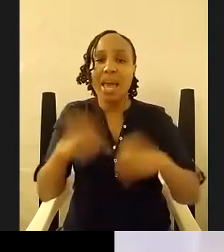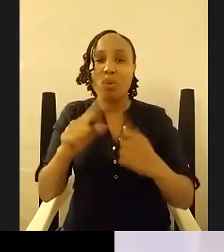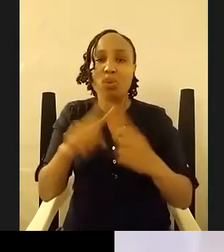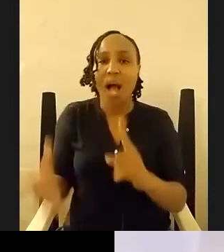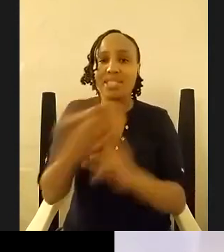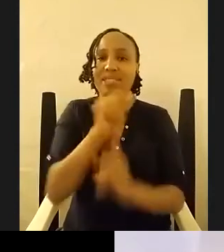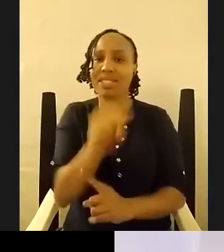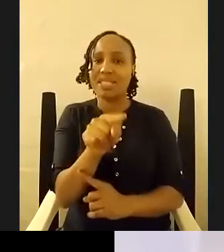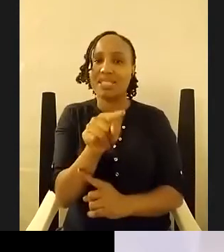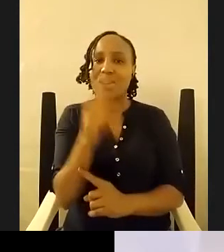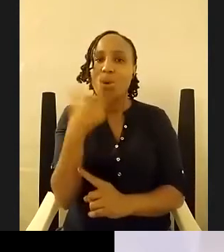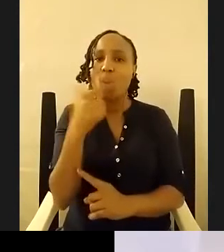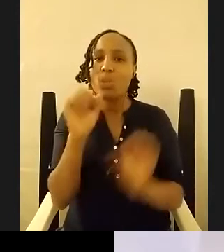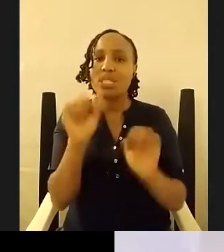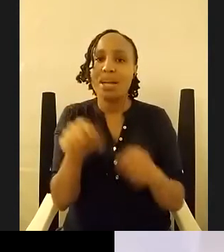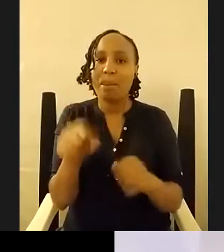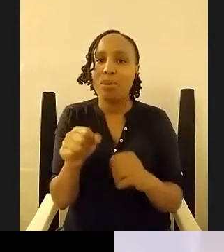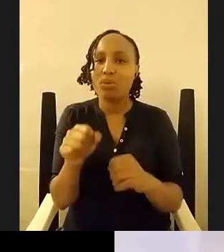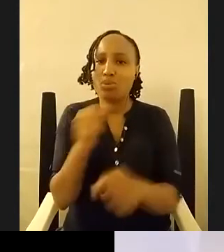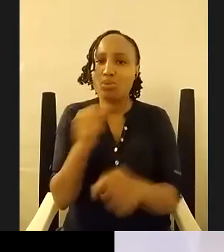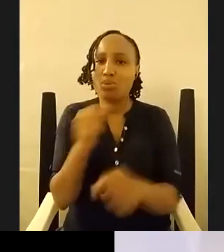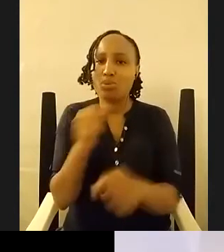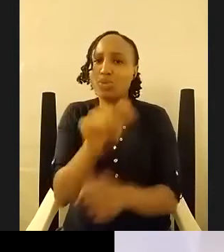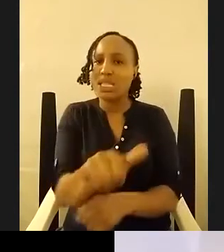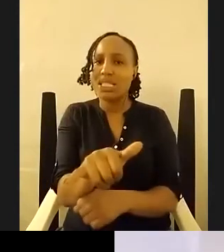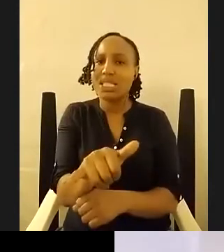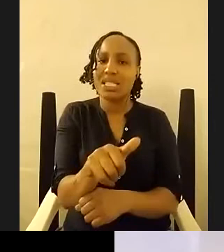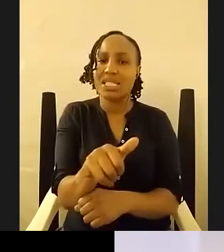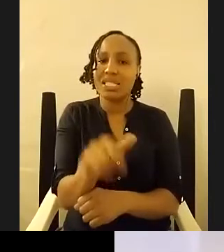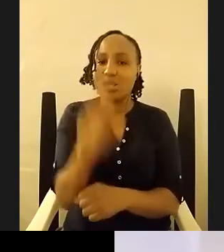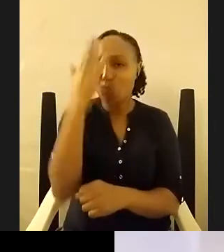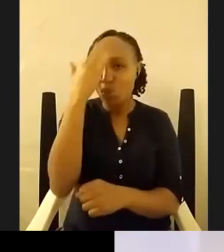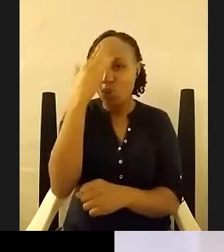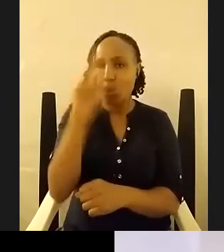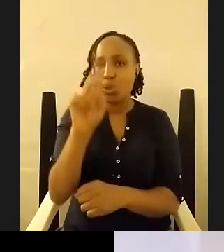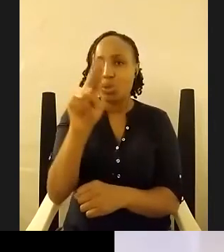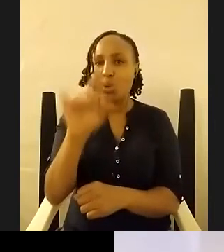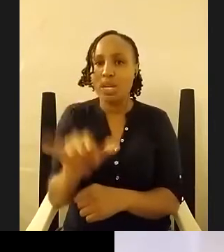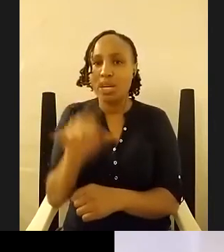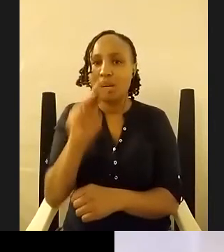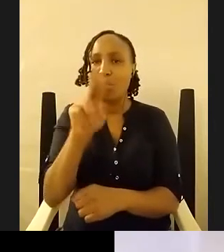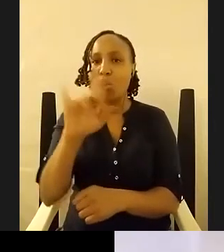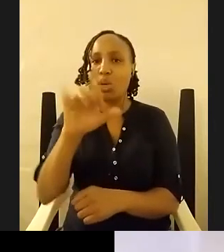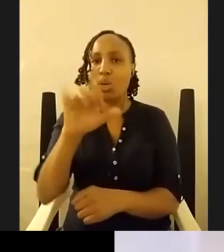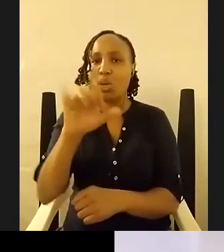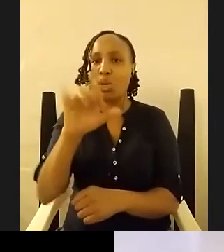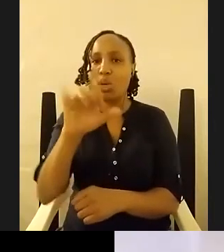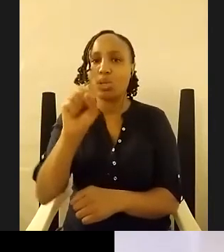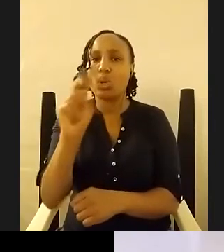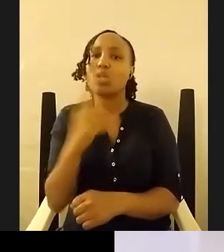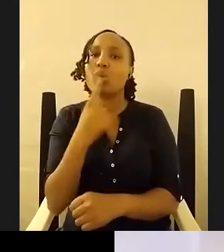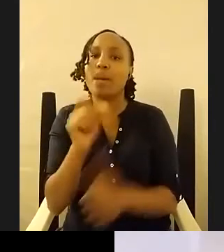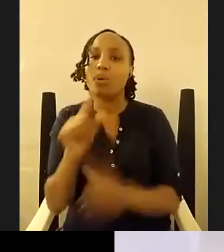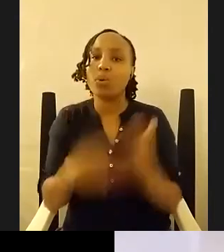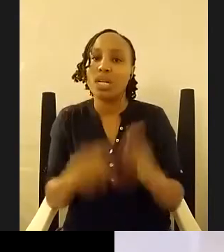to do this and you know tony morrison talked about um when when she's writing her work she she will